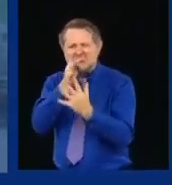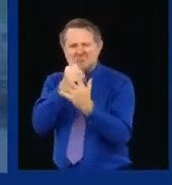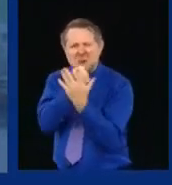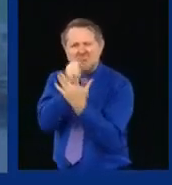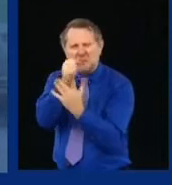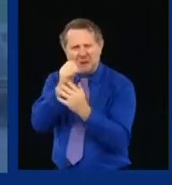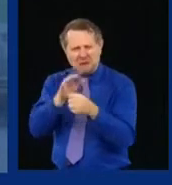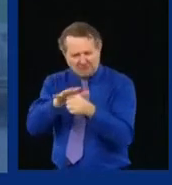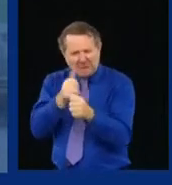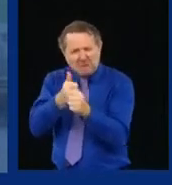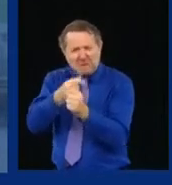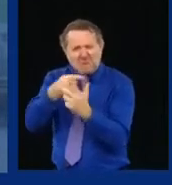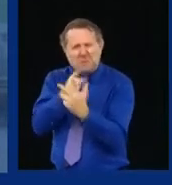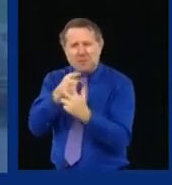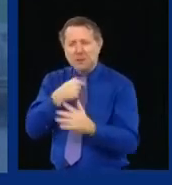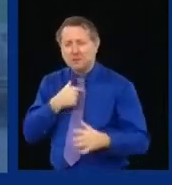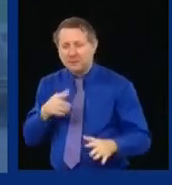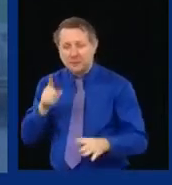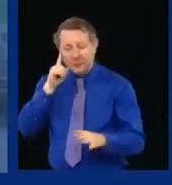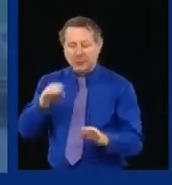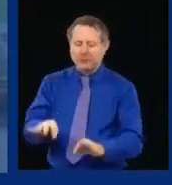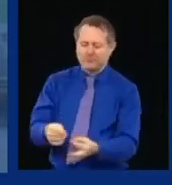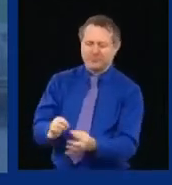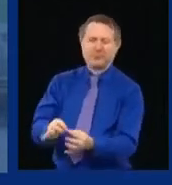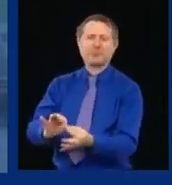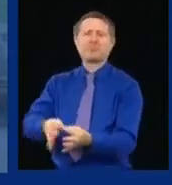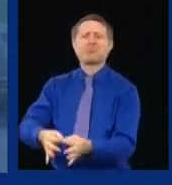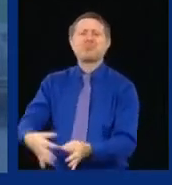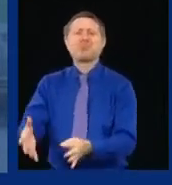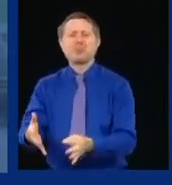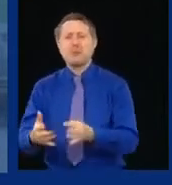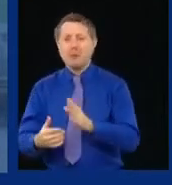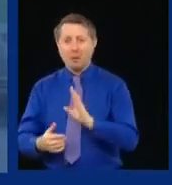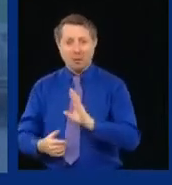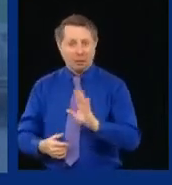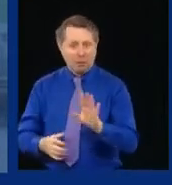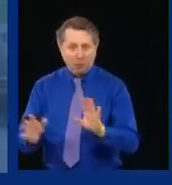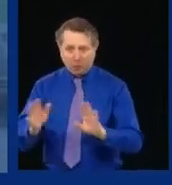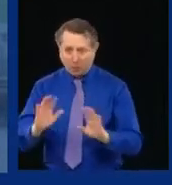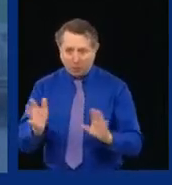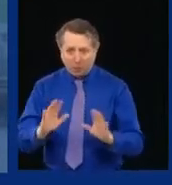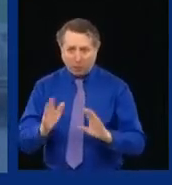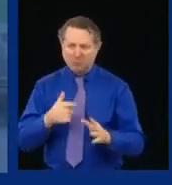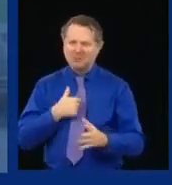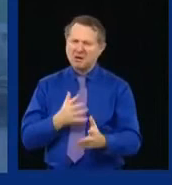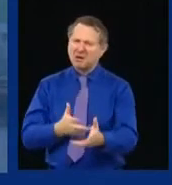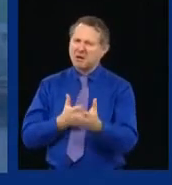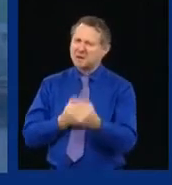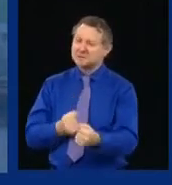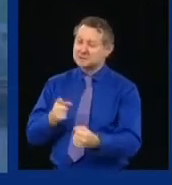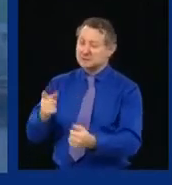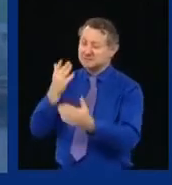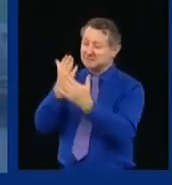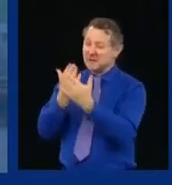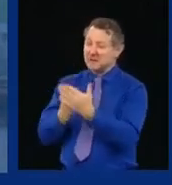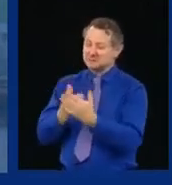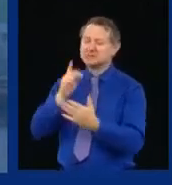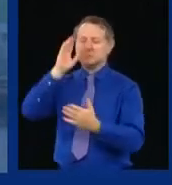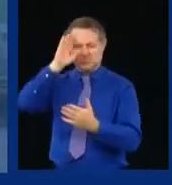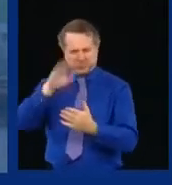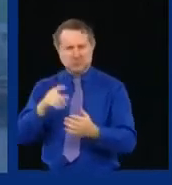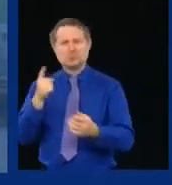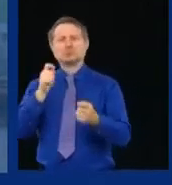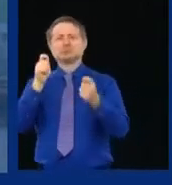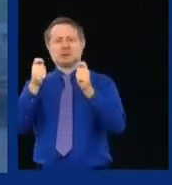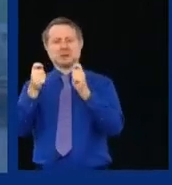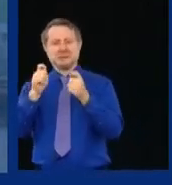Don't underestimate it. I believe the facts will change as we go forward. The more we learn about the virus, the